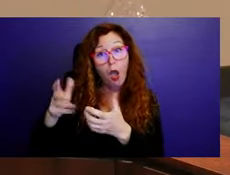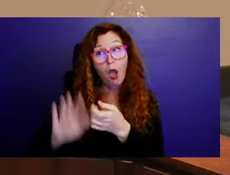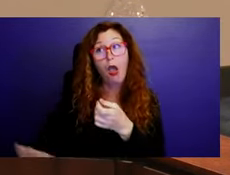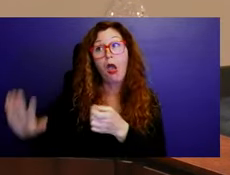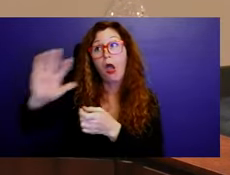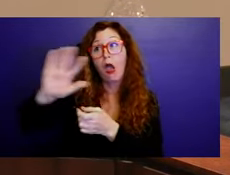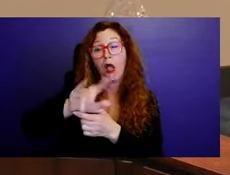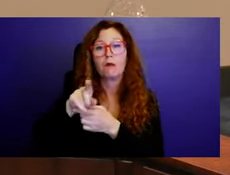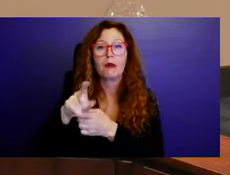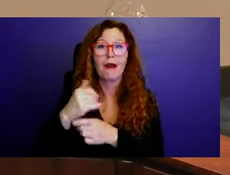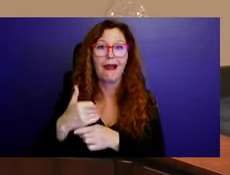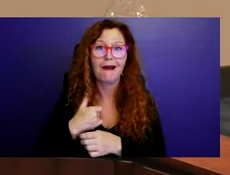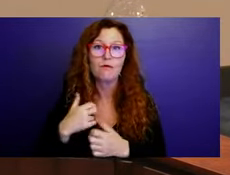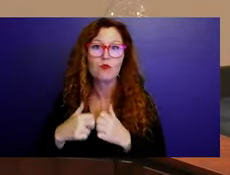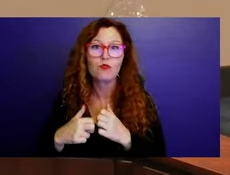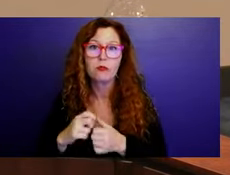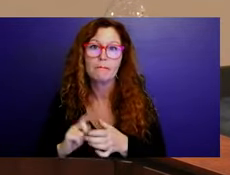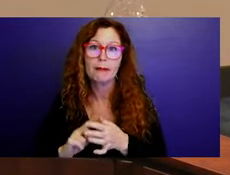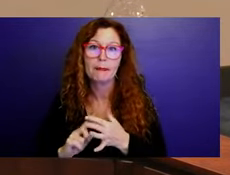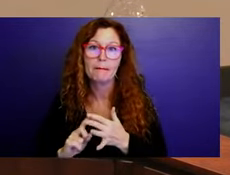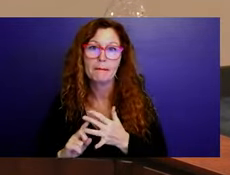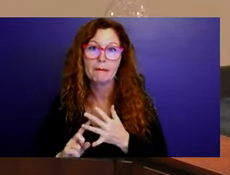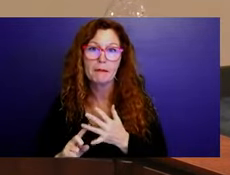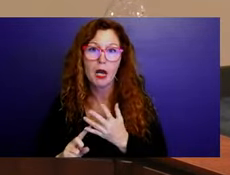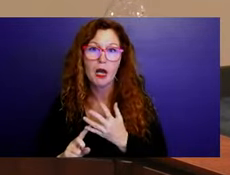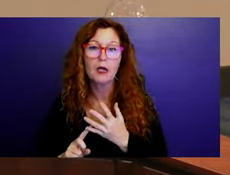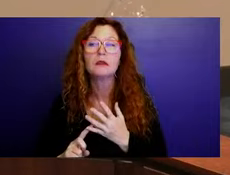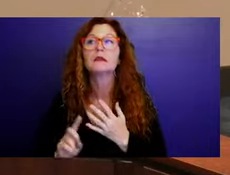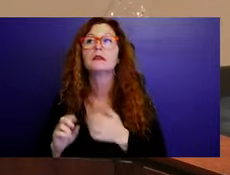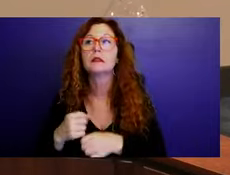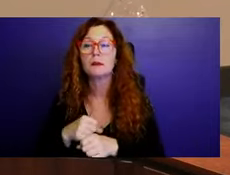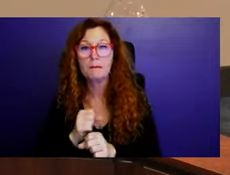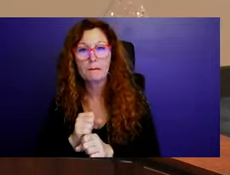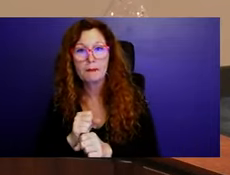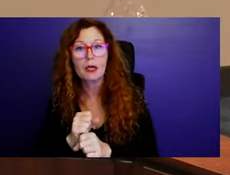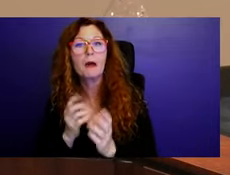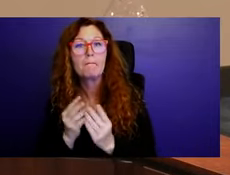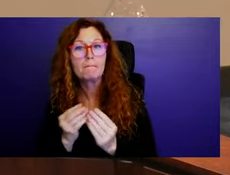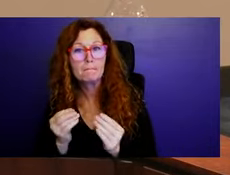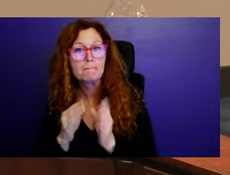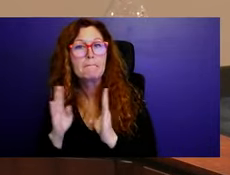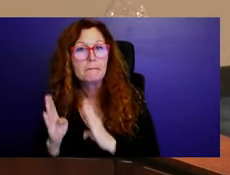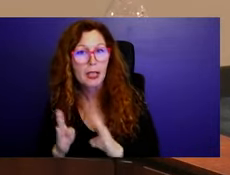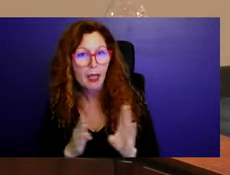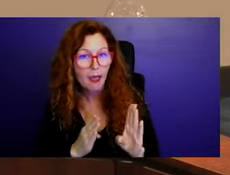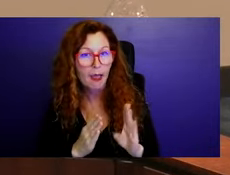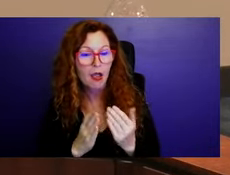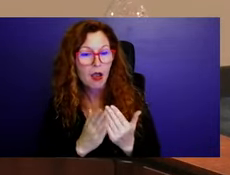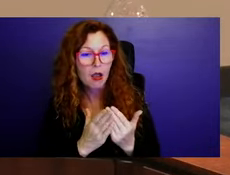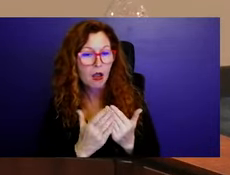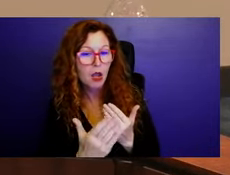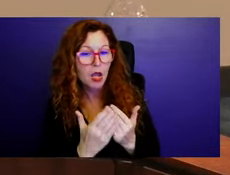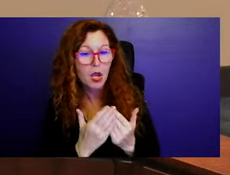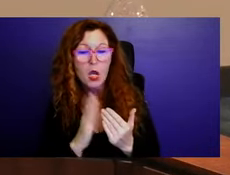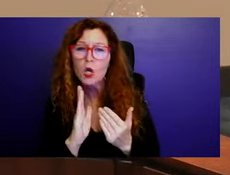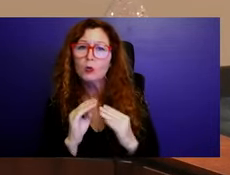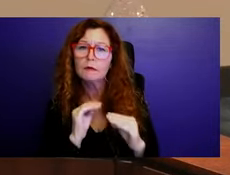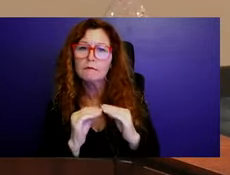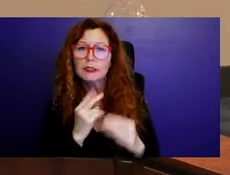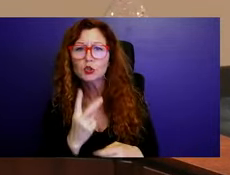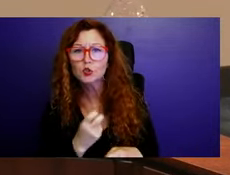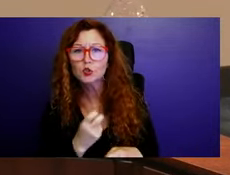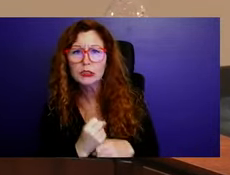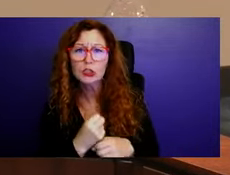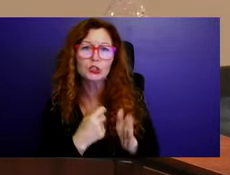um, we would create cure plans for that. And that could be based on the additional income and resources that are coming. So there are some